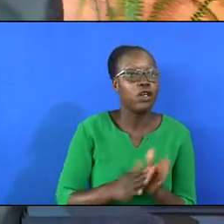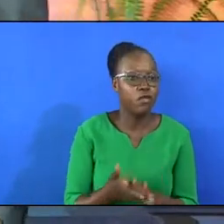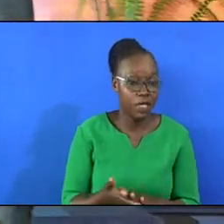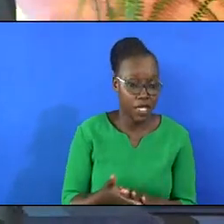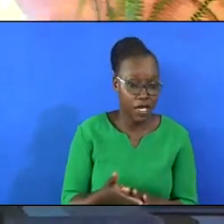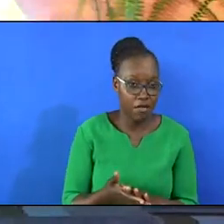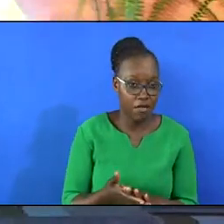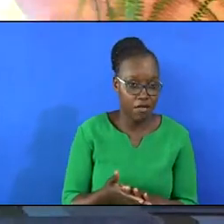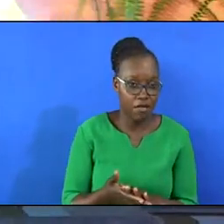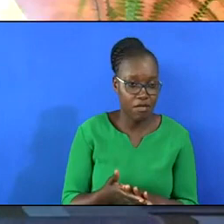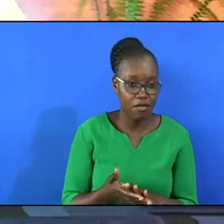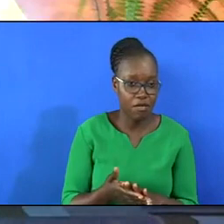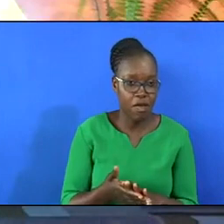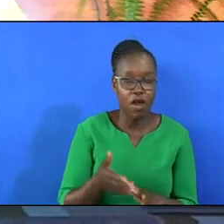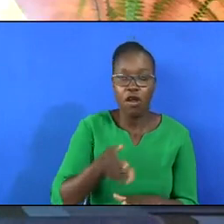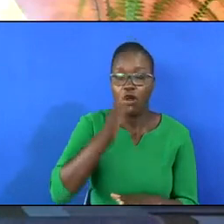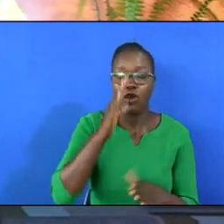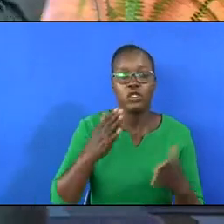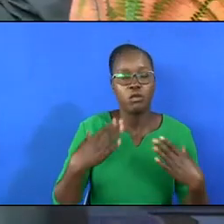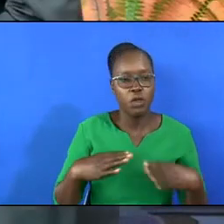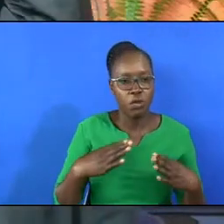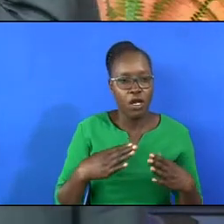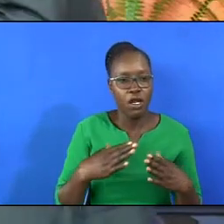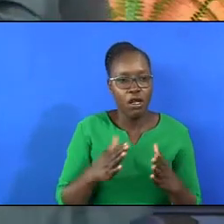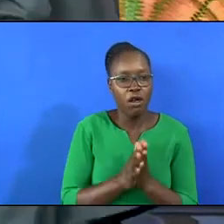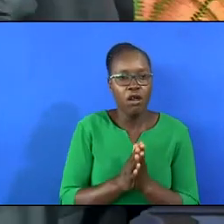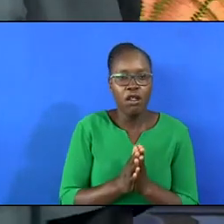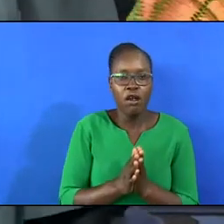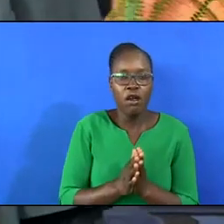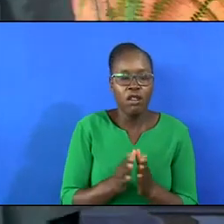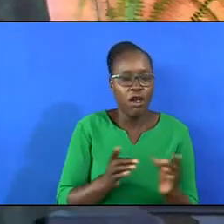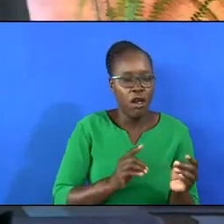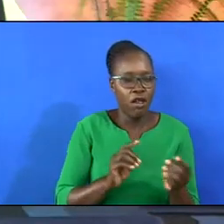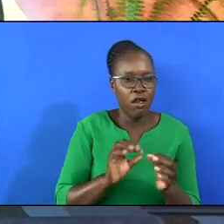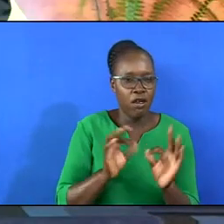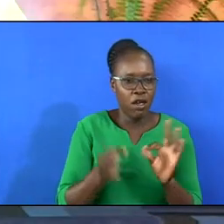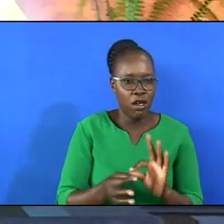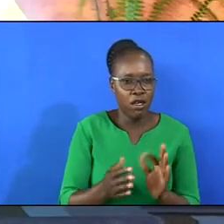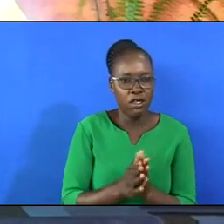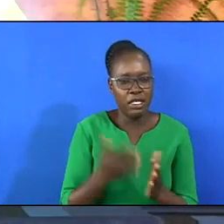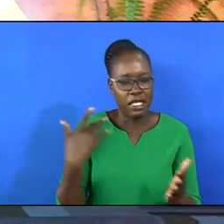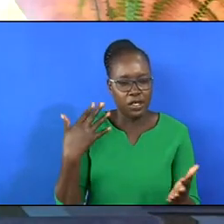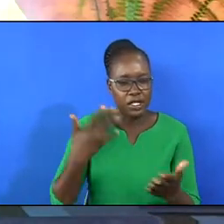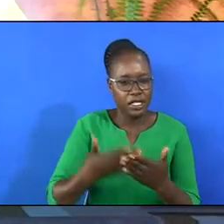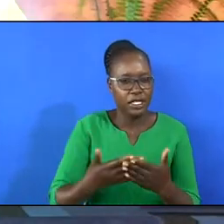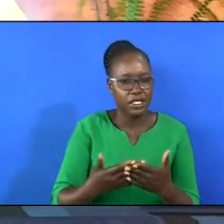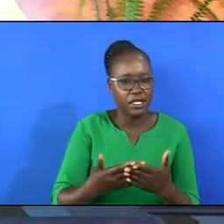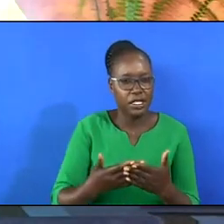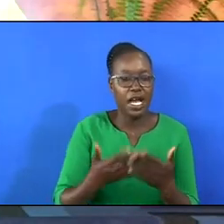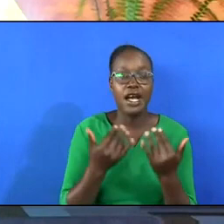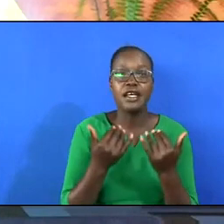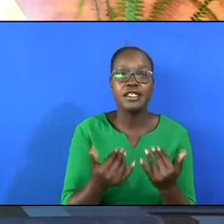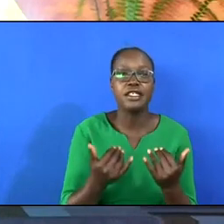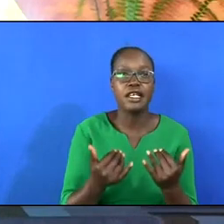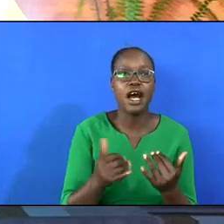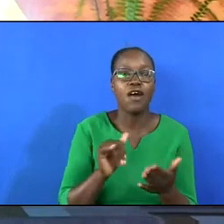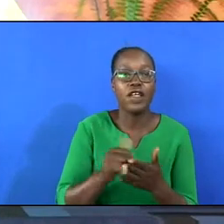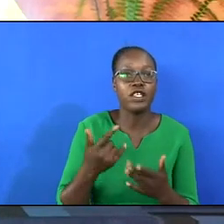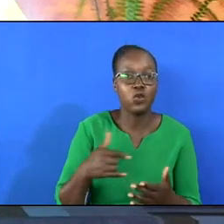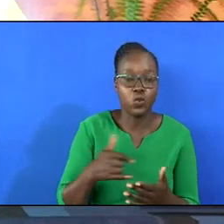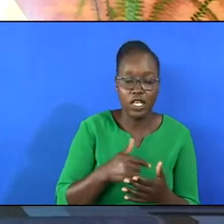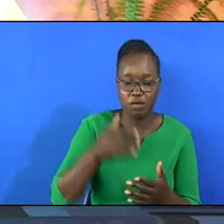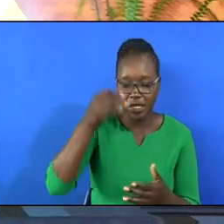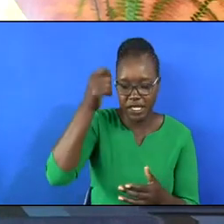God's children. That's why when you look at the other translation. It says, since now that we